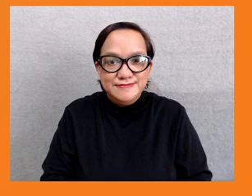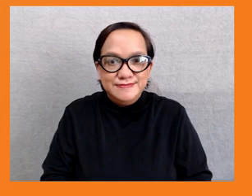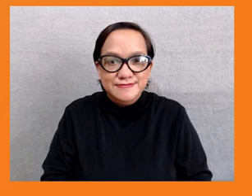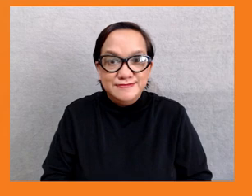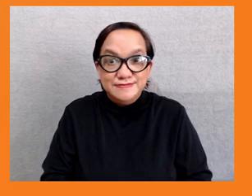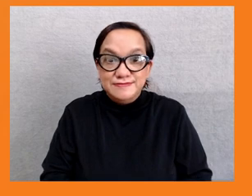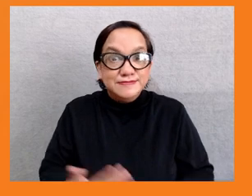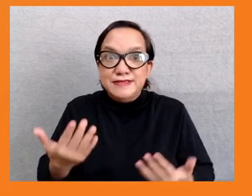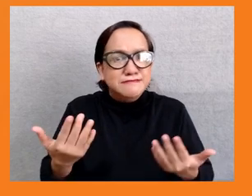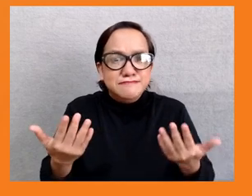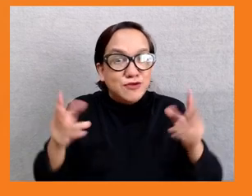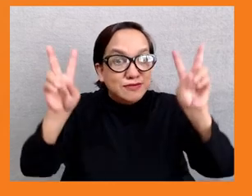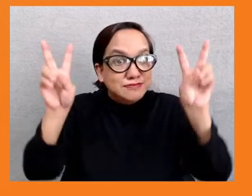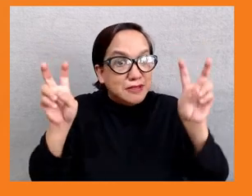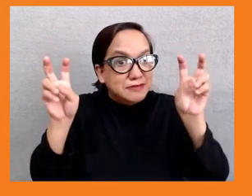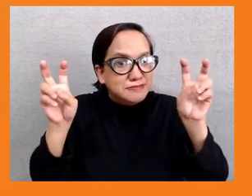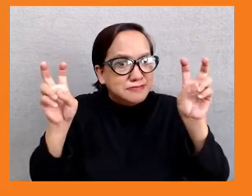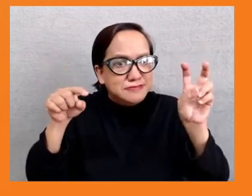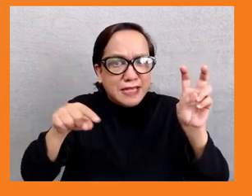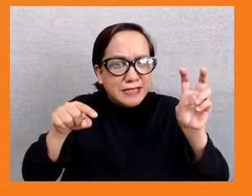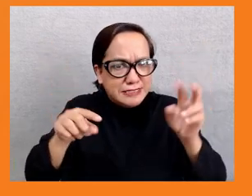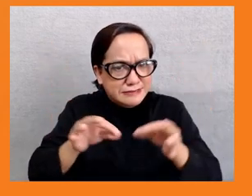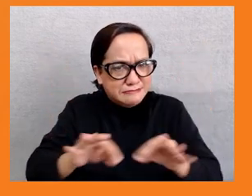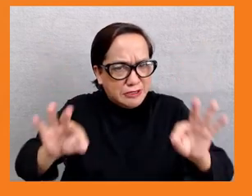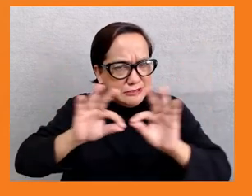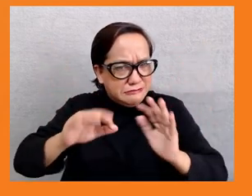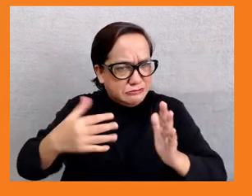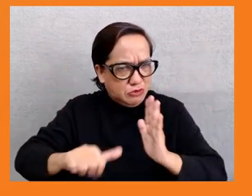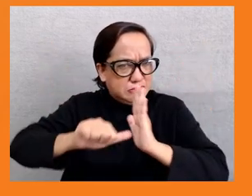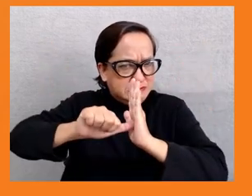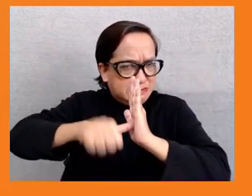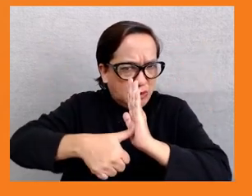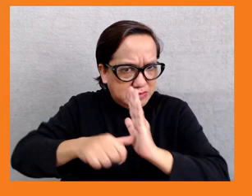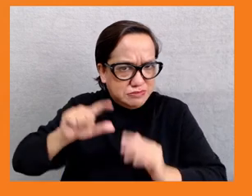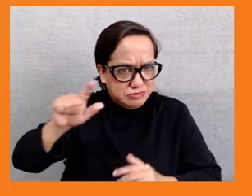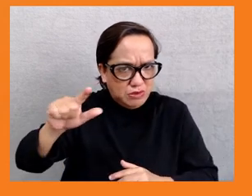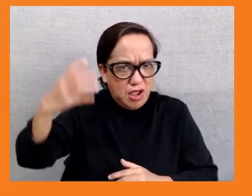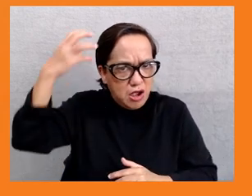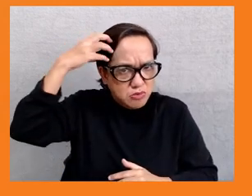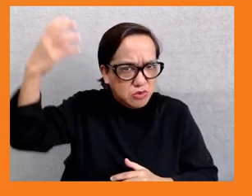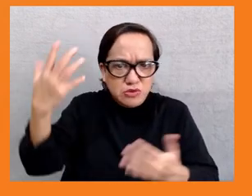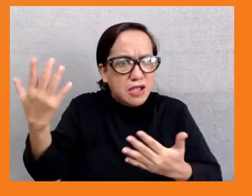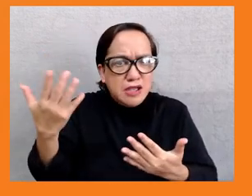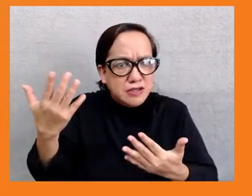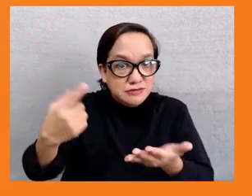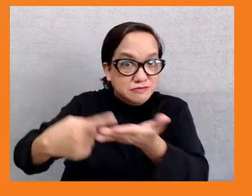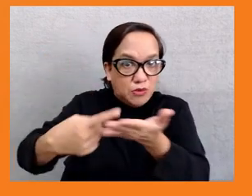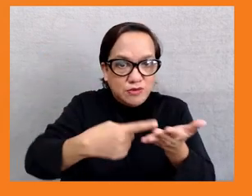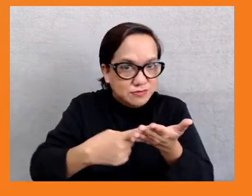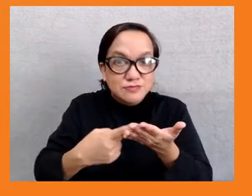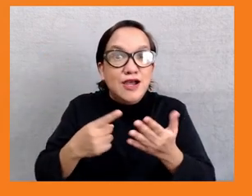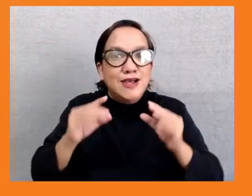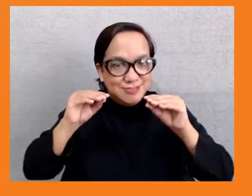policies which reduce inequality are universal education and health services, social protection, equitable